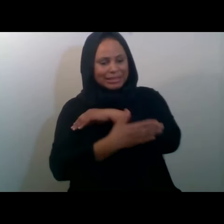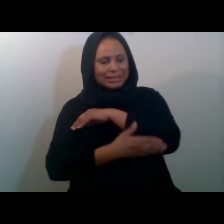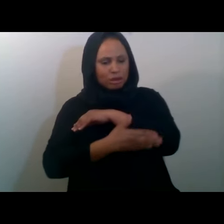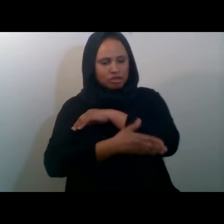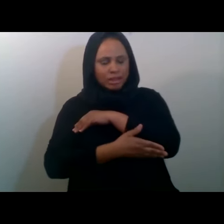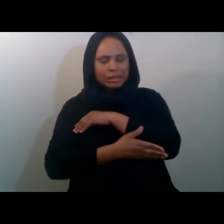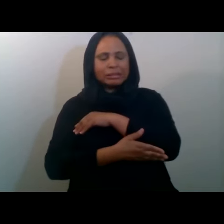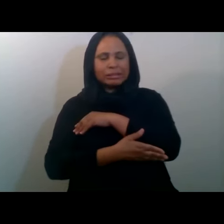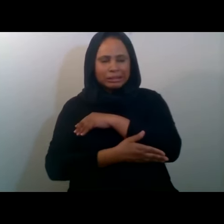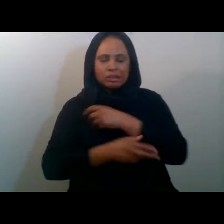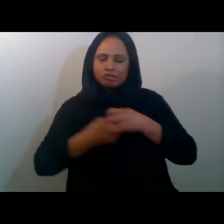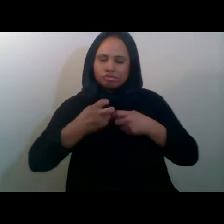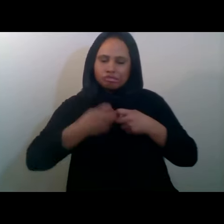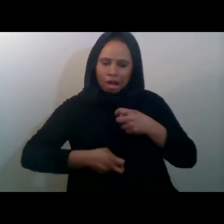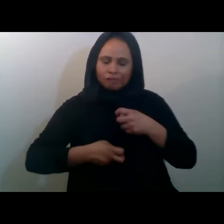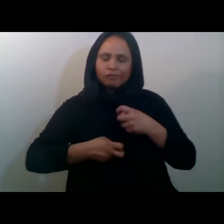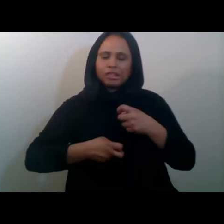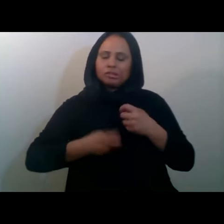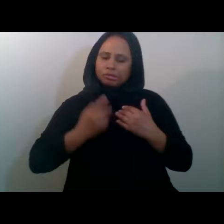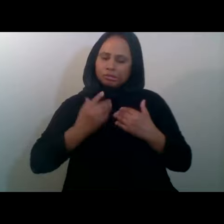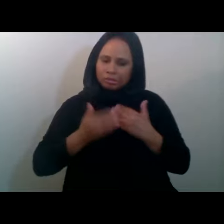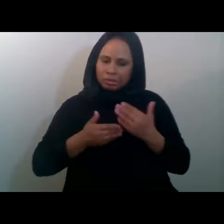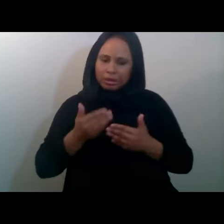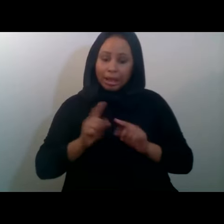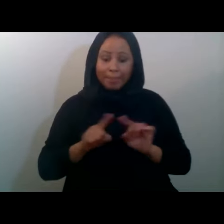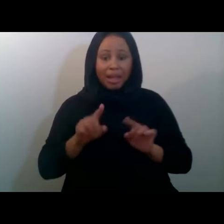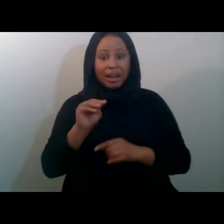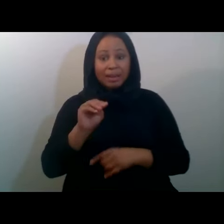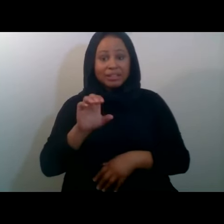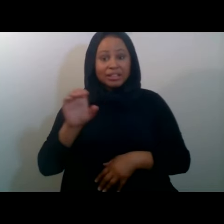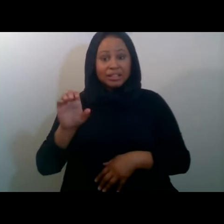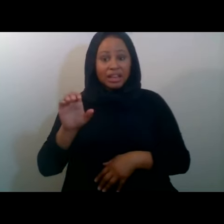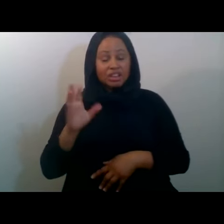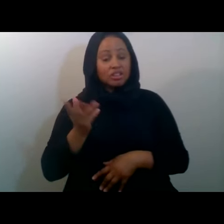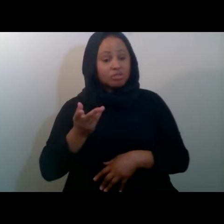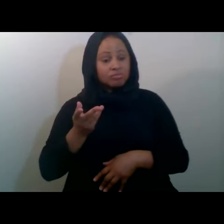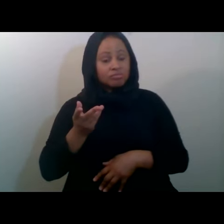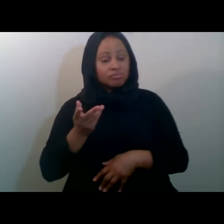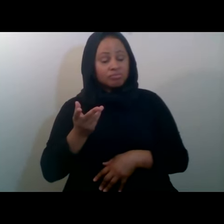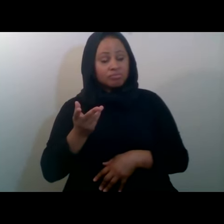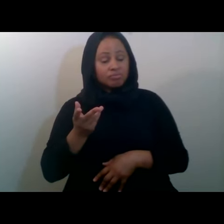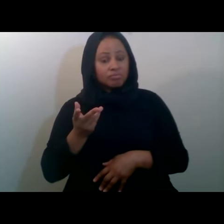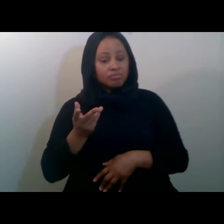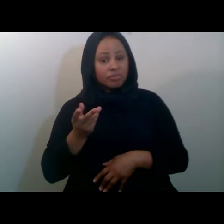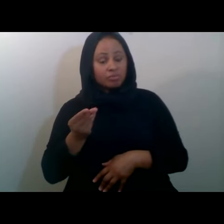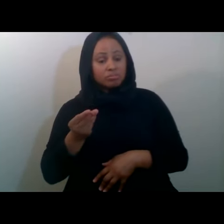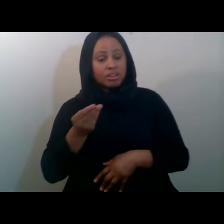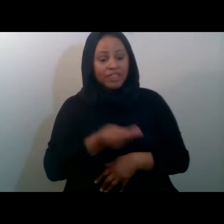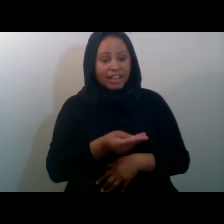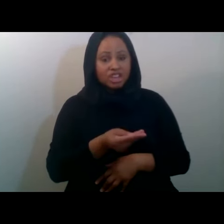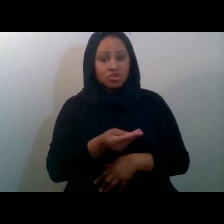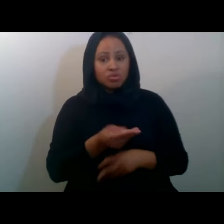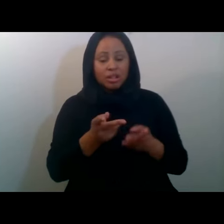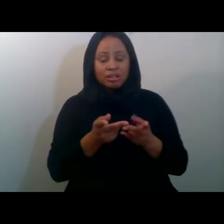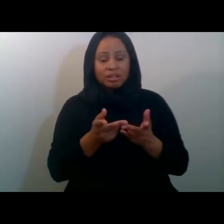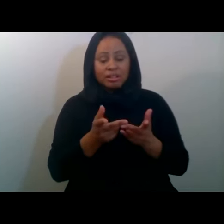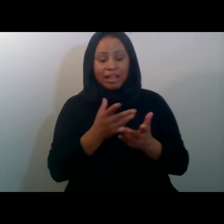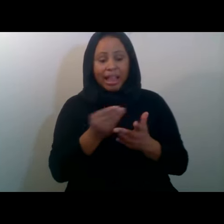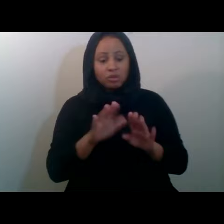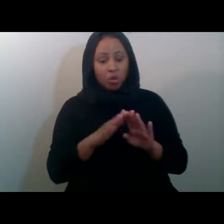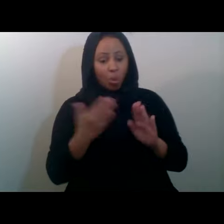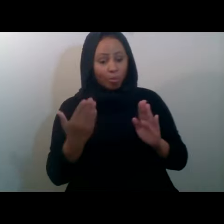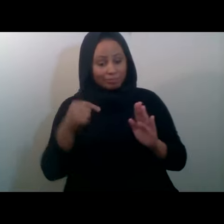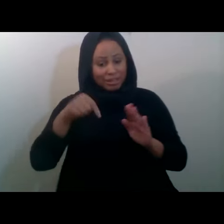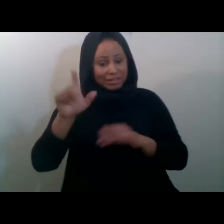pathway. But MCC provided you, oh, and not, not just a, a place to pray, but a home to call